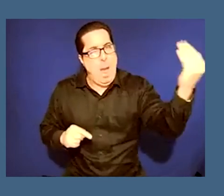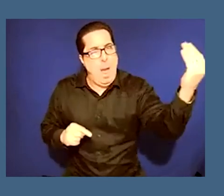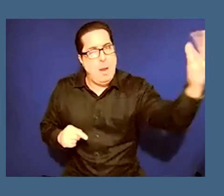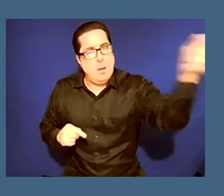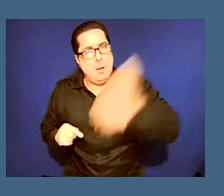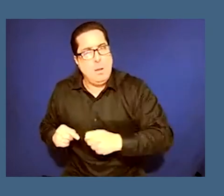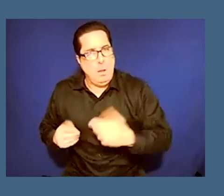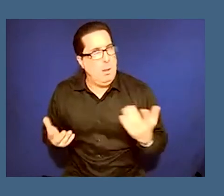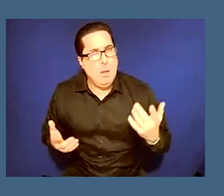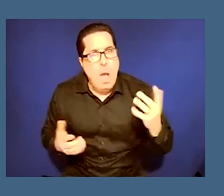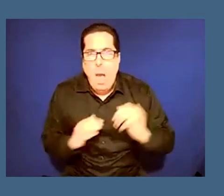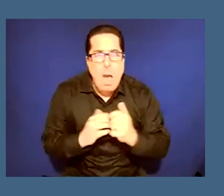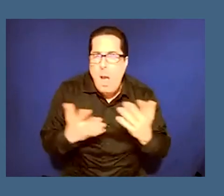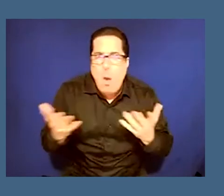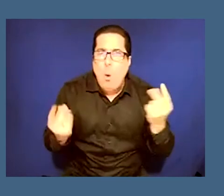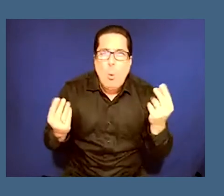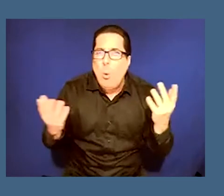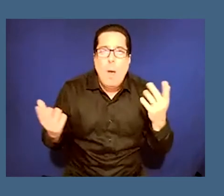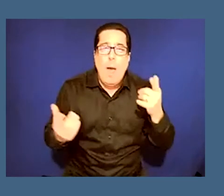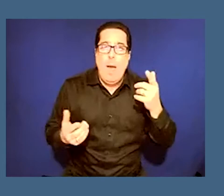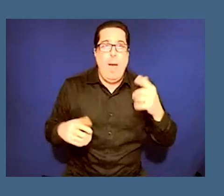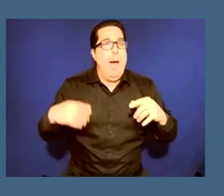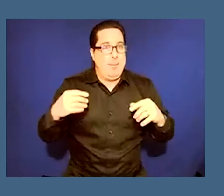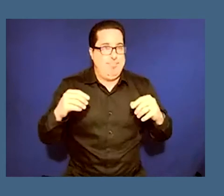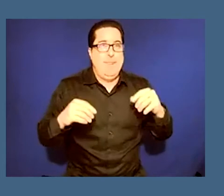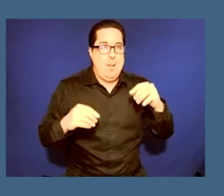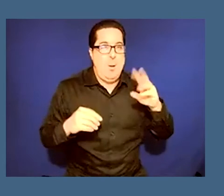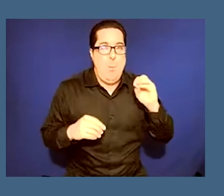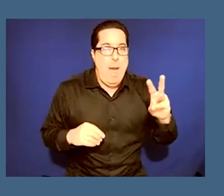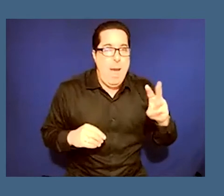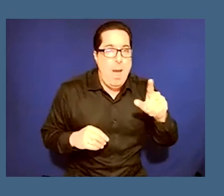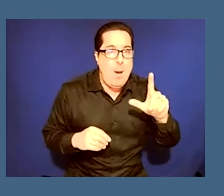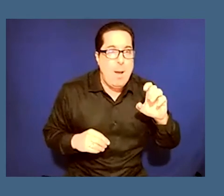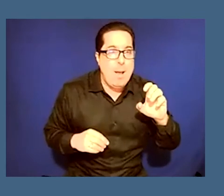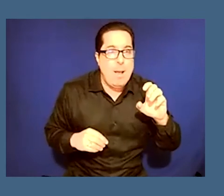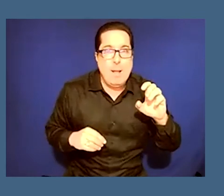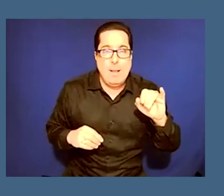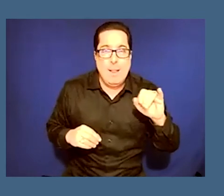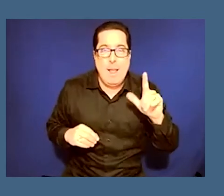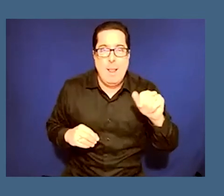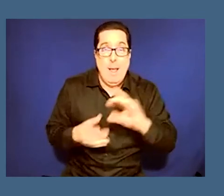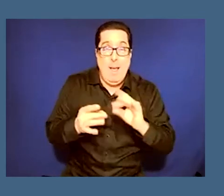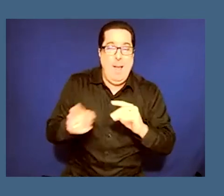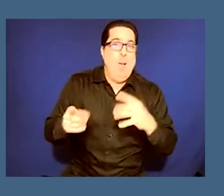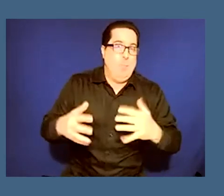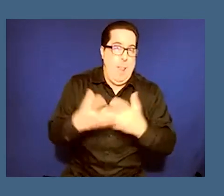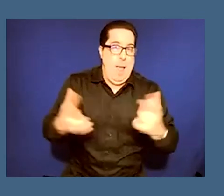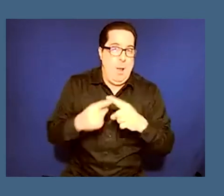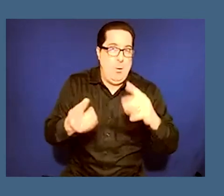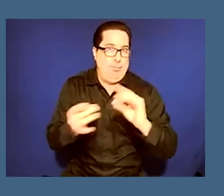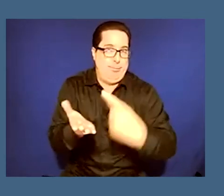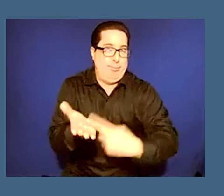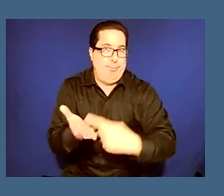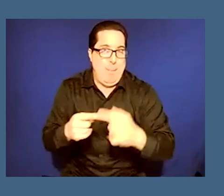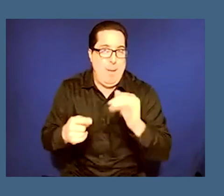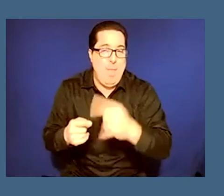a lot a lot but i know you can do it i know you can a lot to say so one thing and then i'm going to give